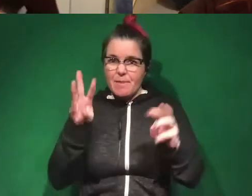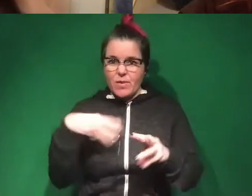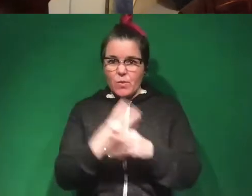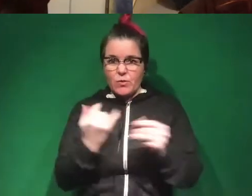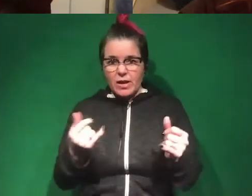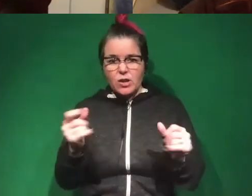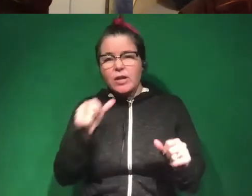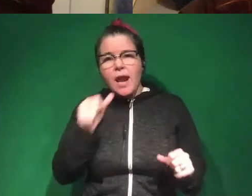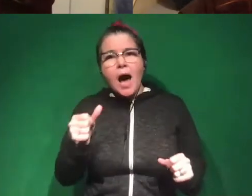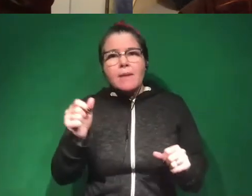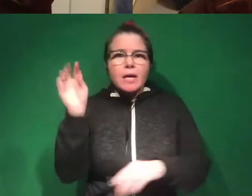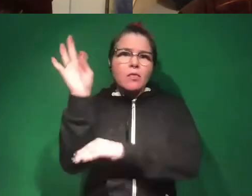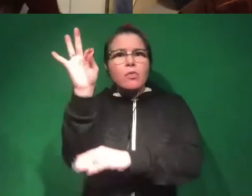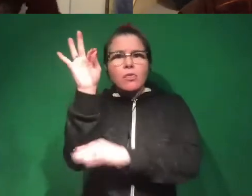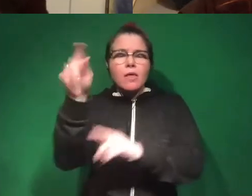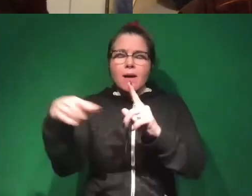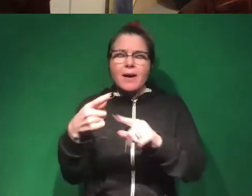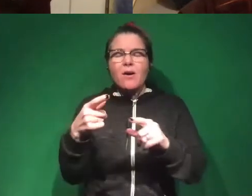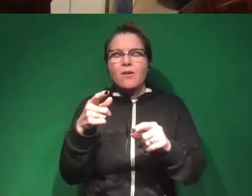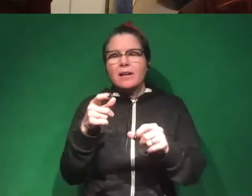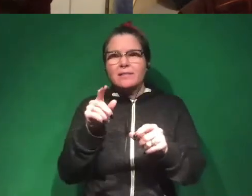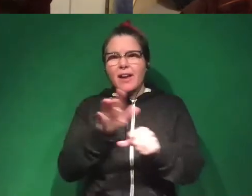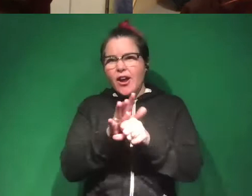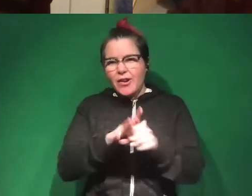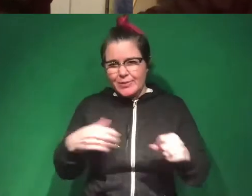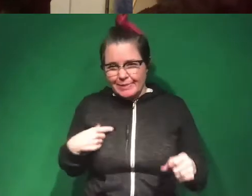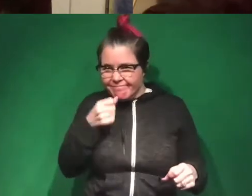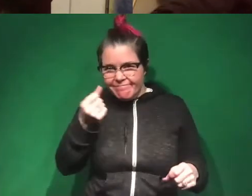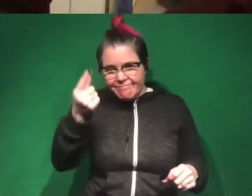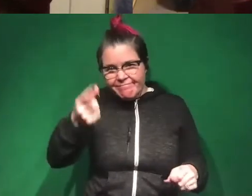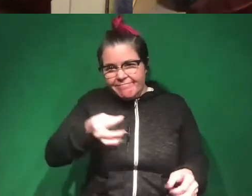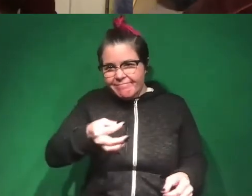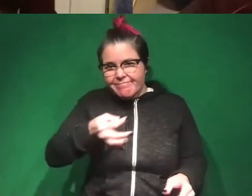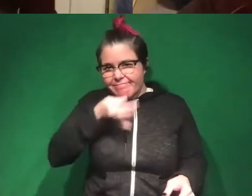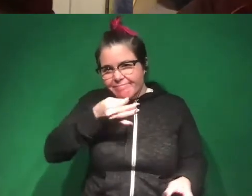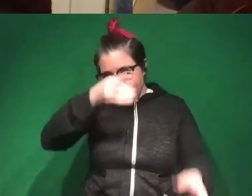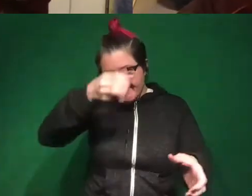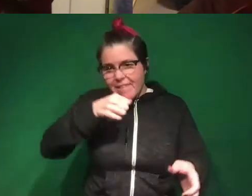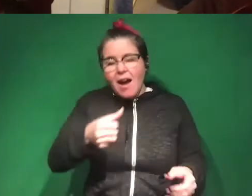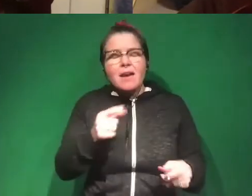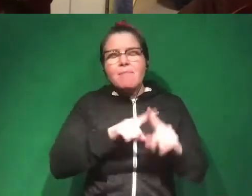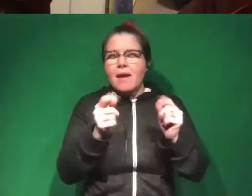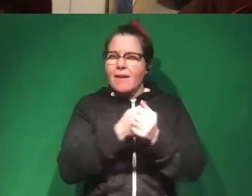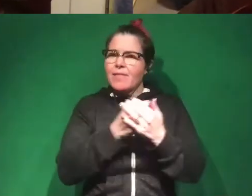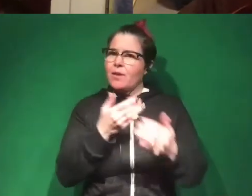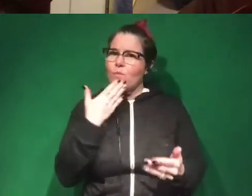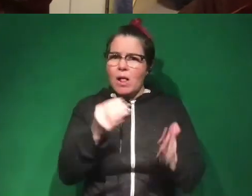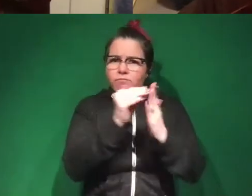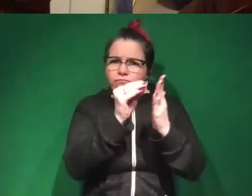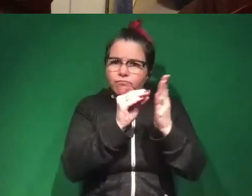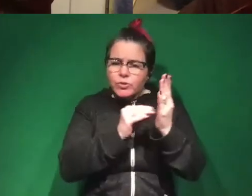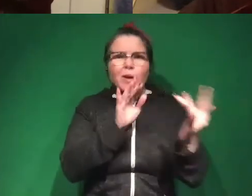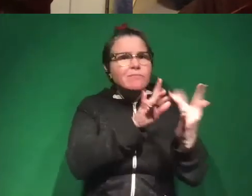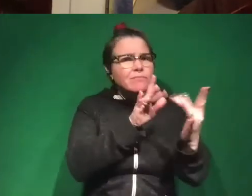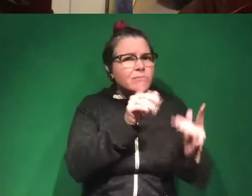weighing in on areas that we don't totally understand. But most of the data that's out there is really well documented. And you can reach out to the people who've constructed those data